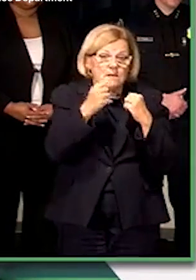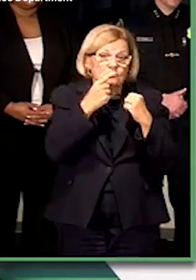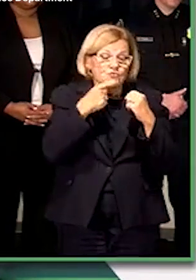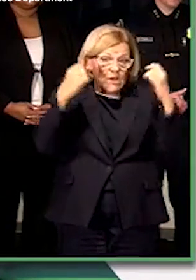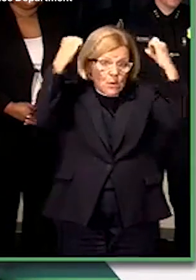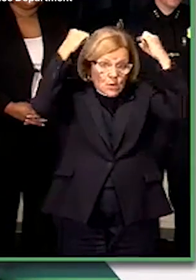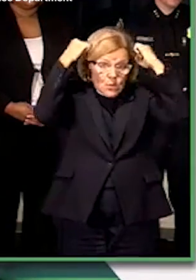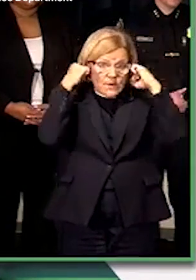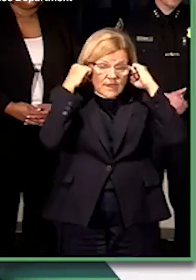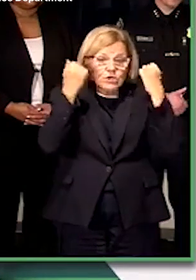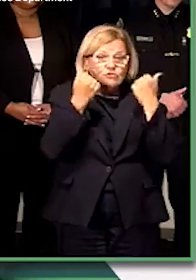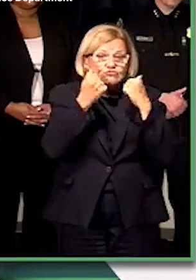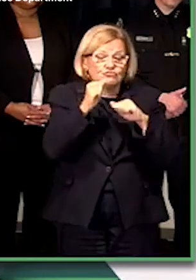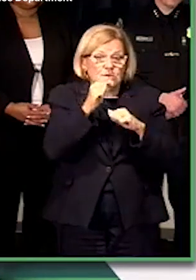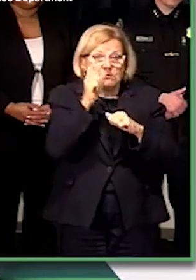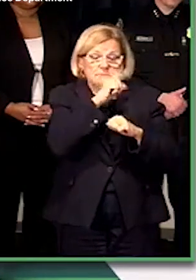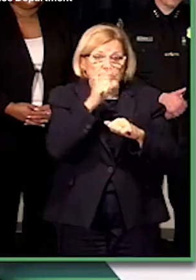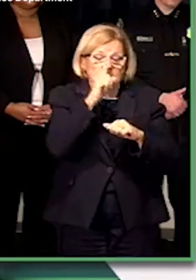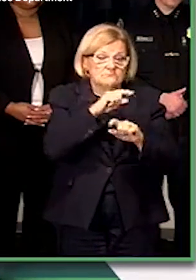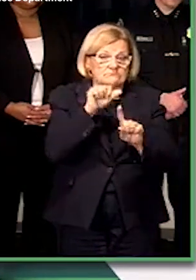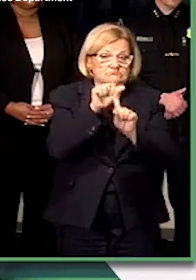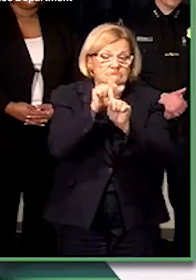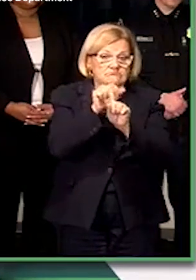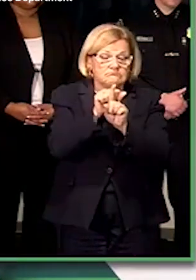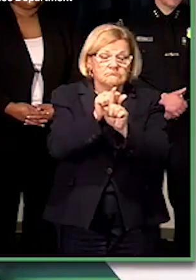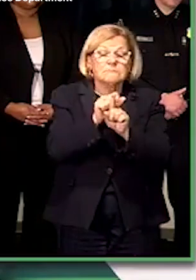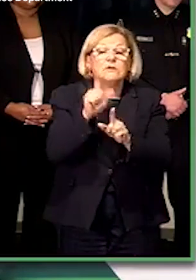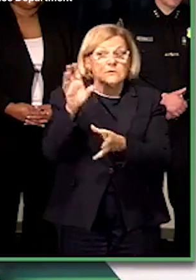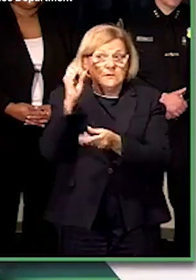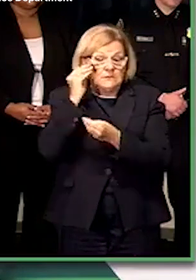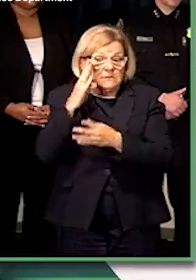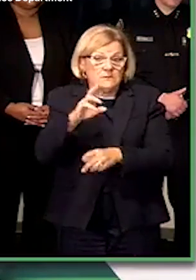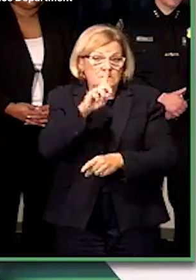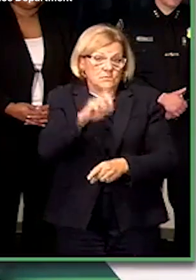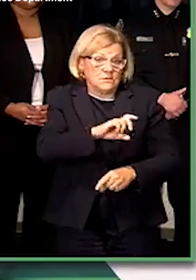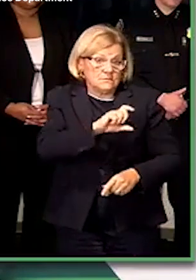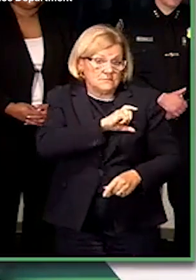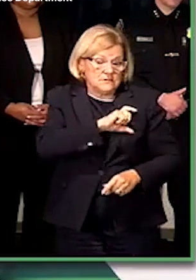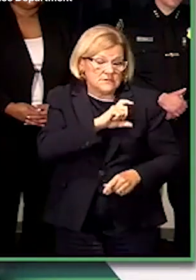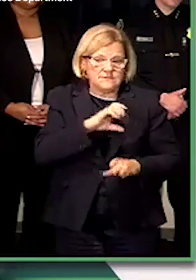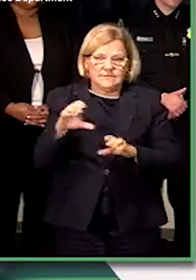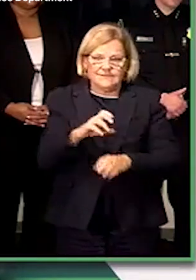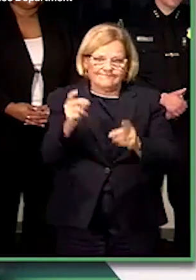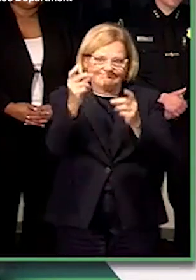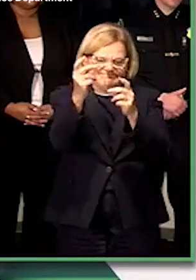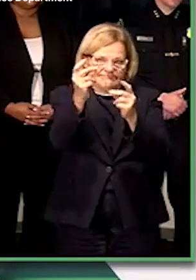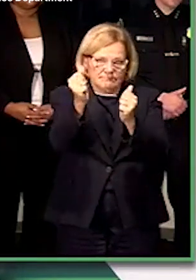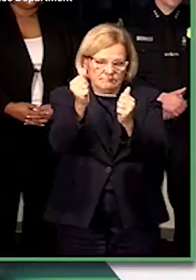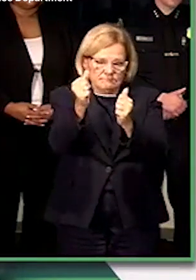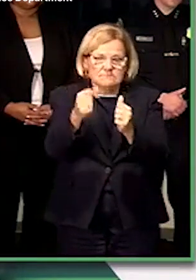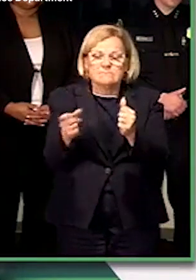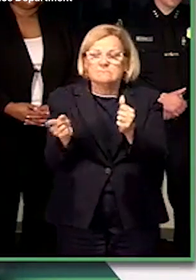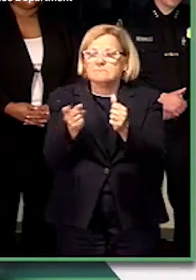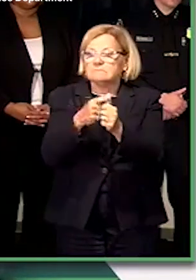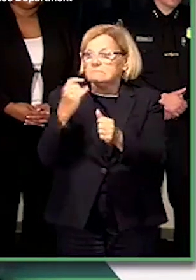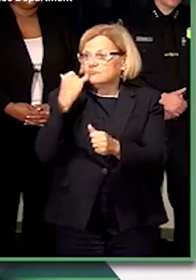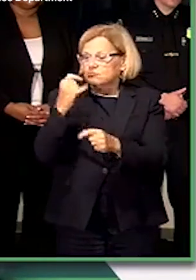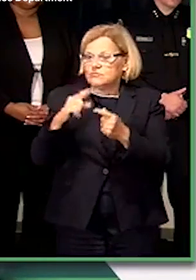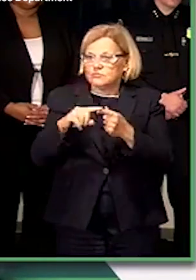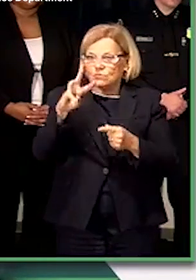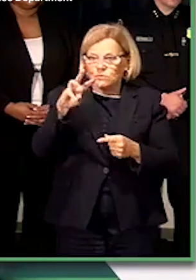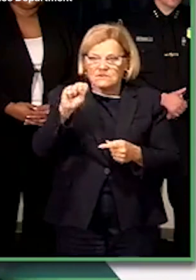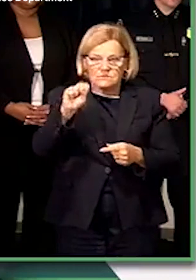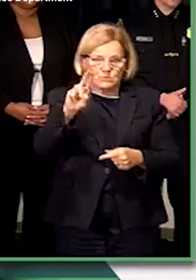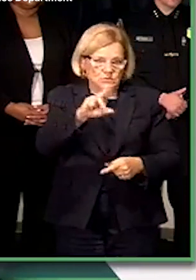wig trying to disguise his identity. Once notified, the Detroit Police Department acted immediately. The initial call came into the Wayne State